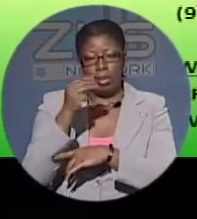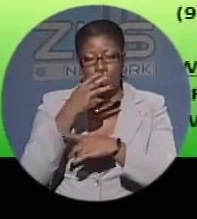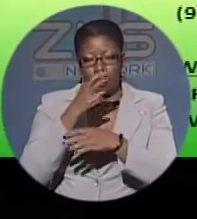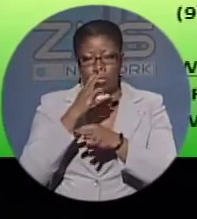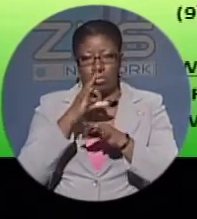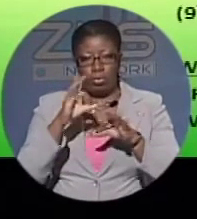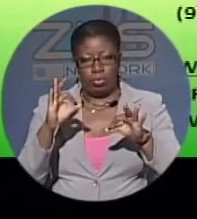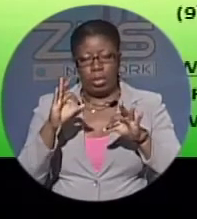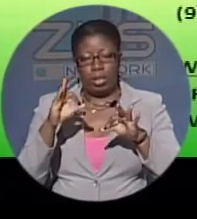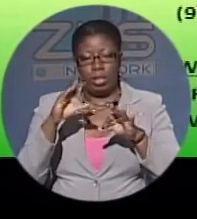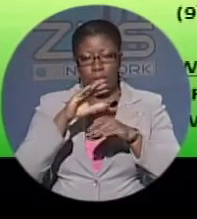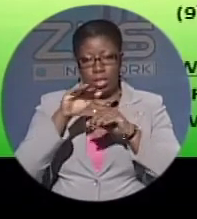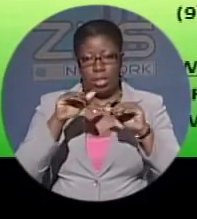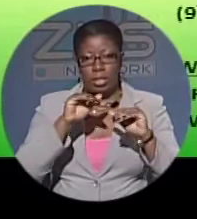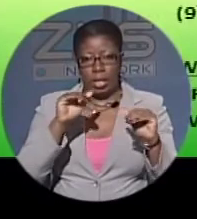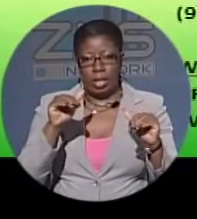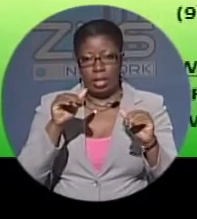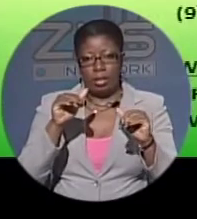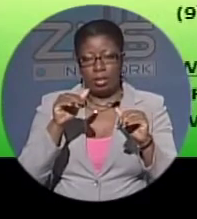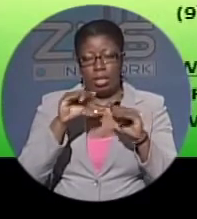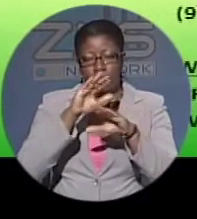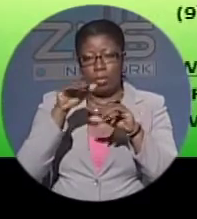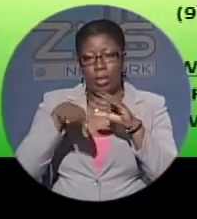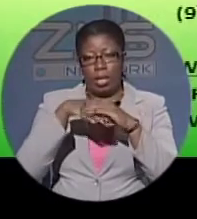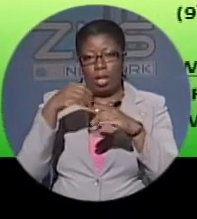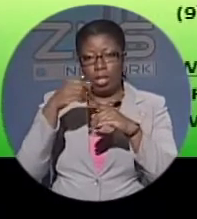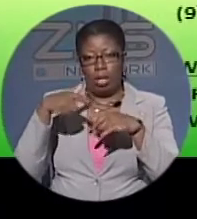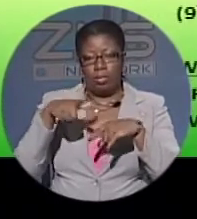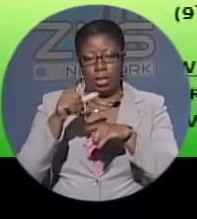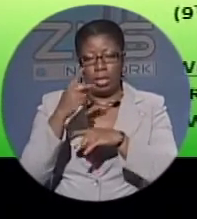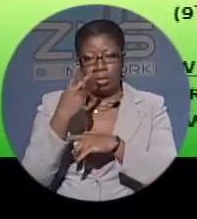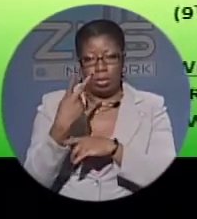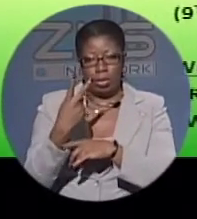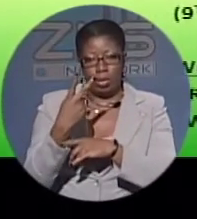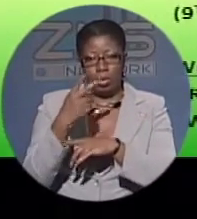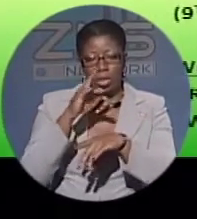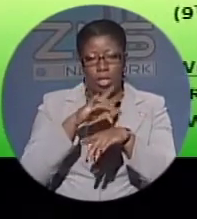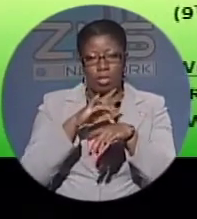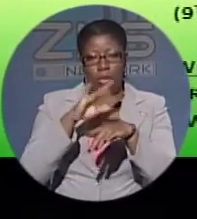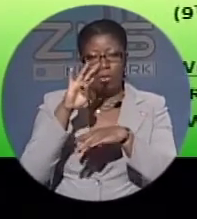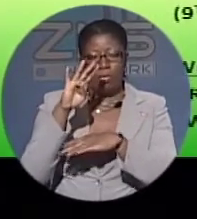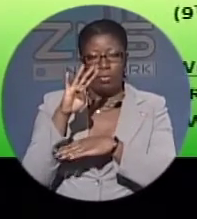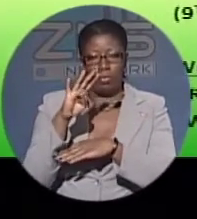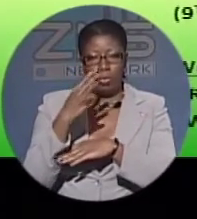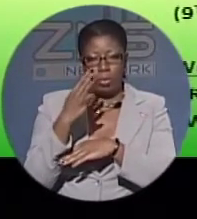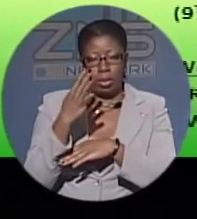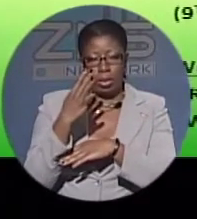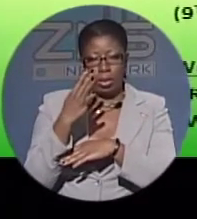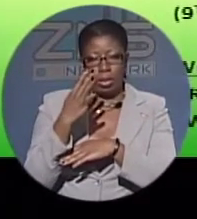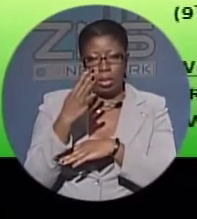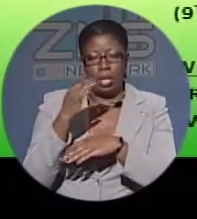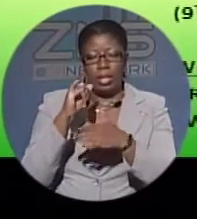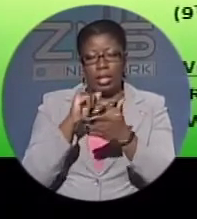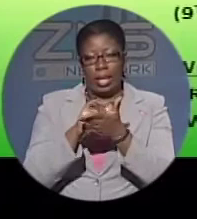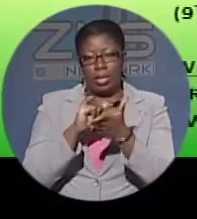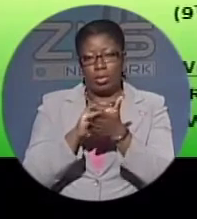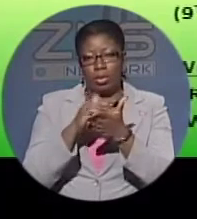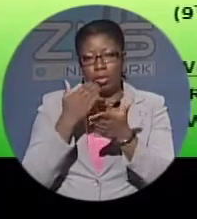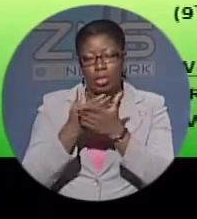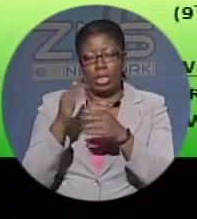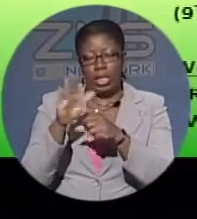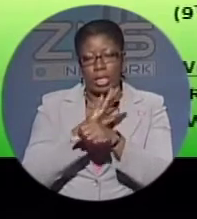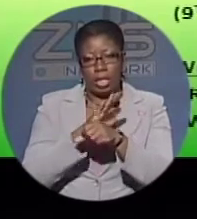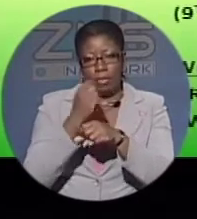103, lane number 2, Weiss touched the wall 4th in 57.97. That was good enough for 11th